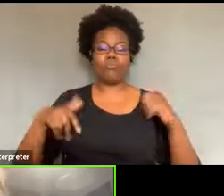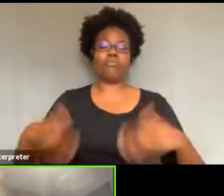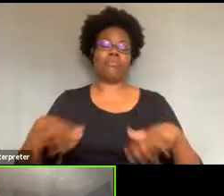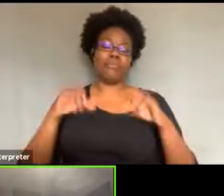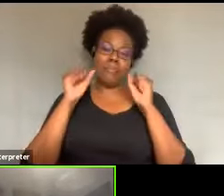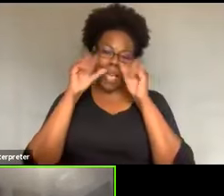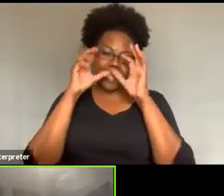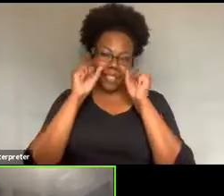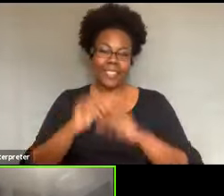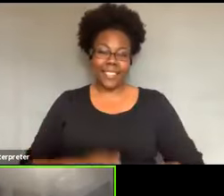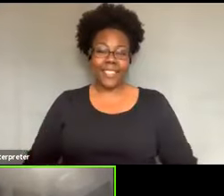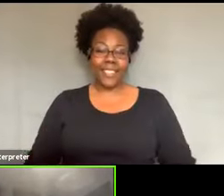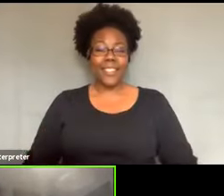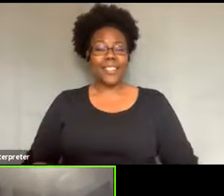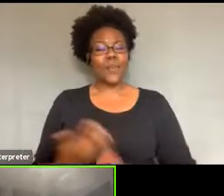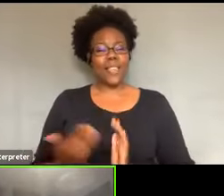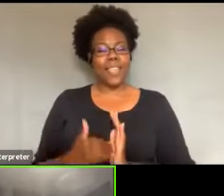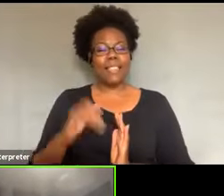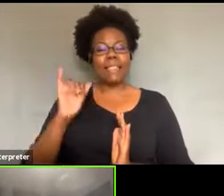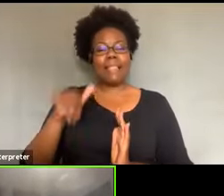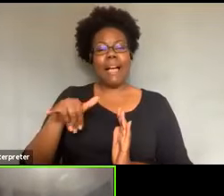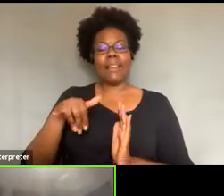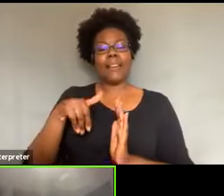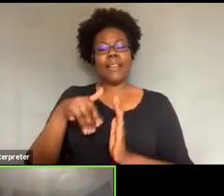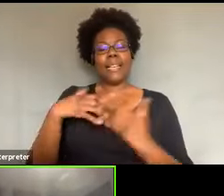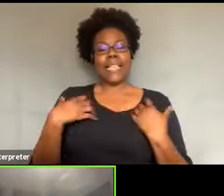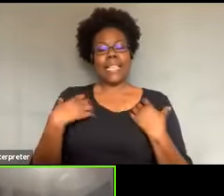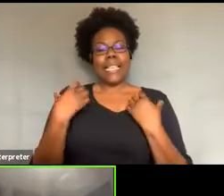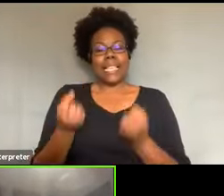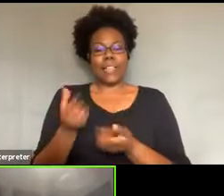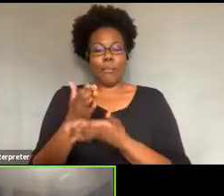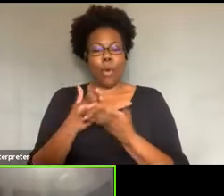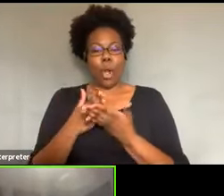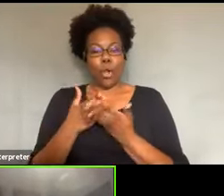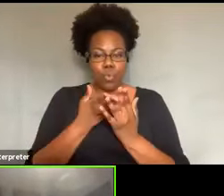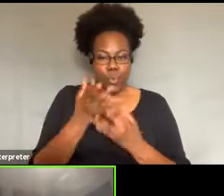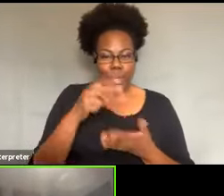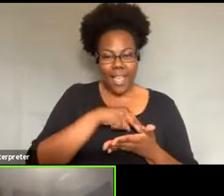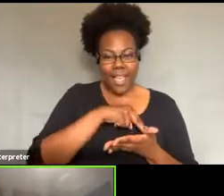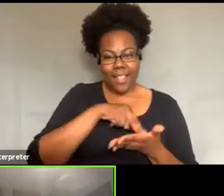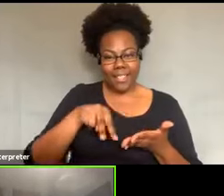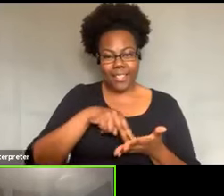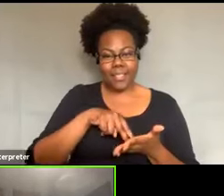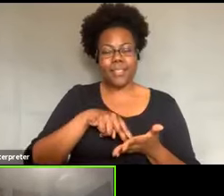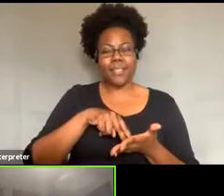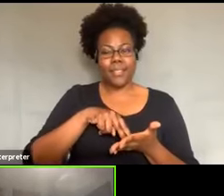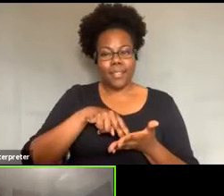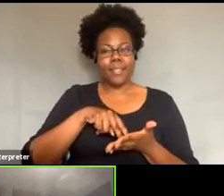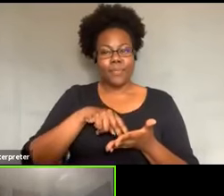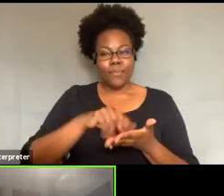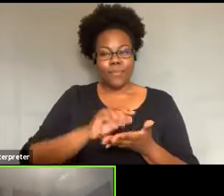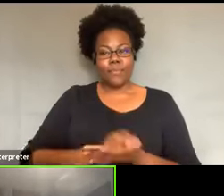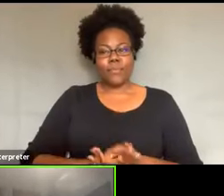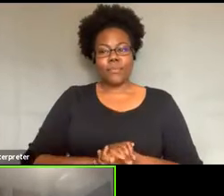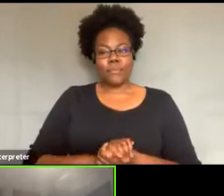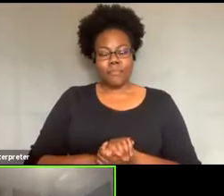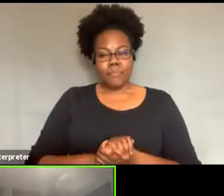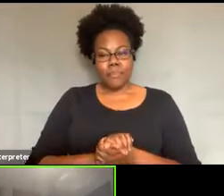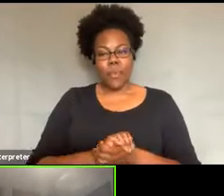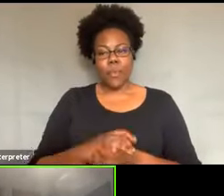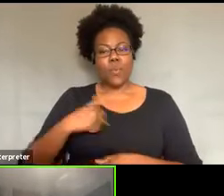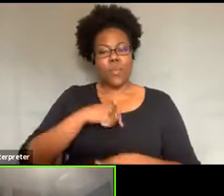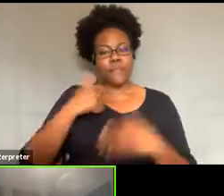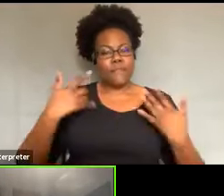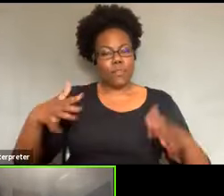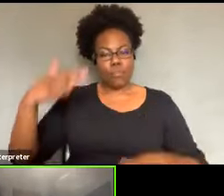So again, that healing part of it through the dance, we know that, and the battle that the, uh, breakdance was